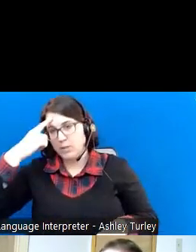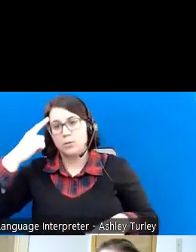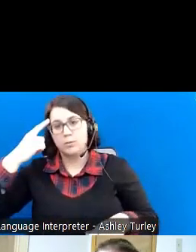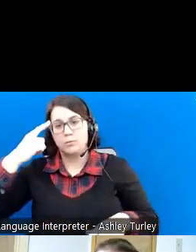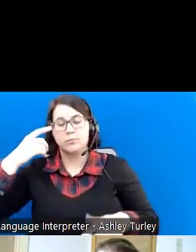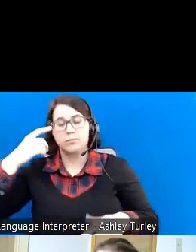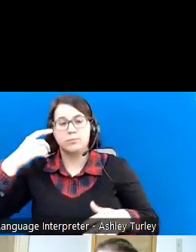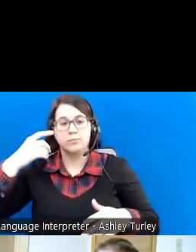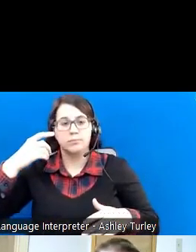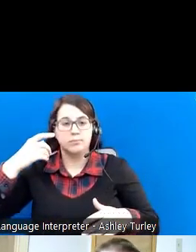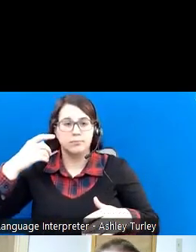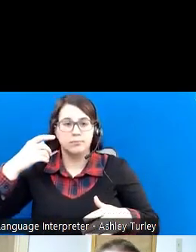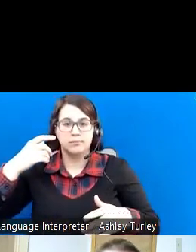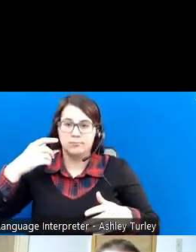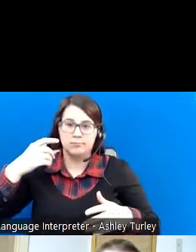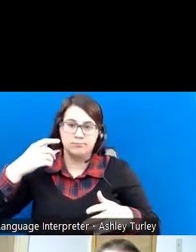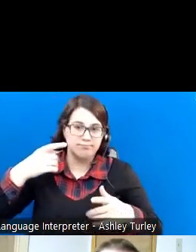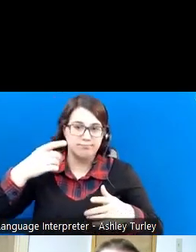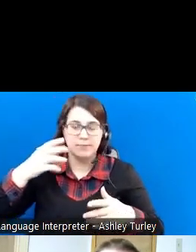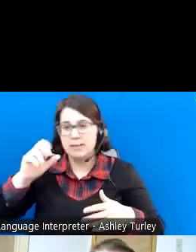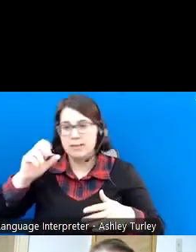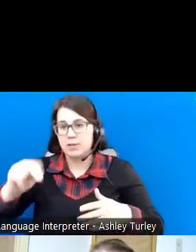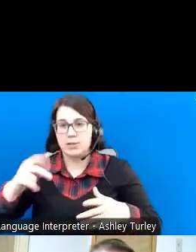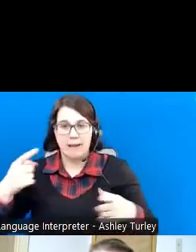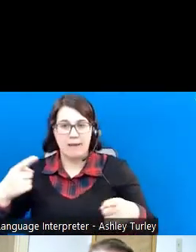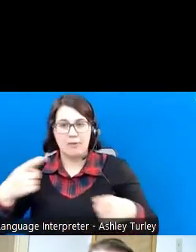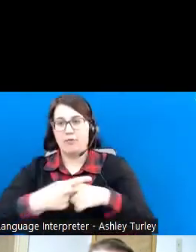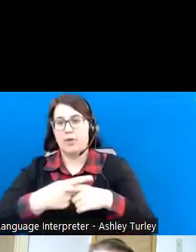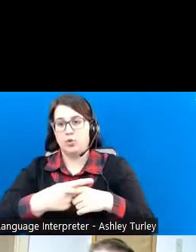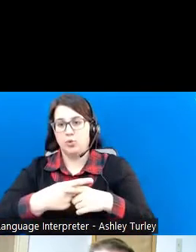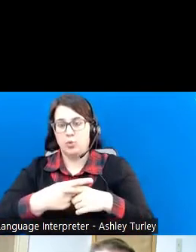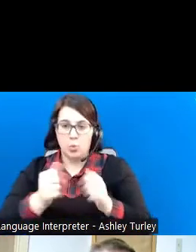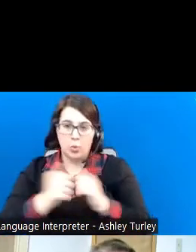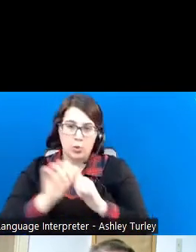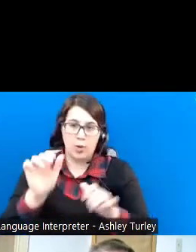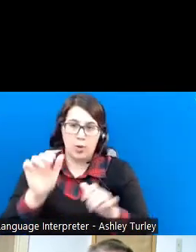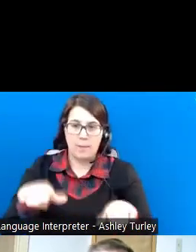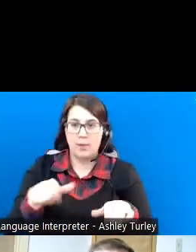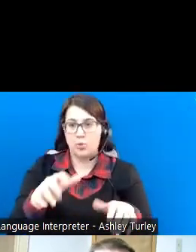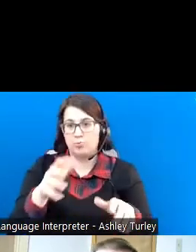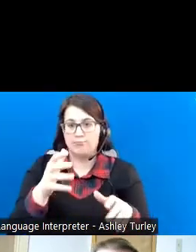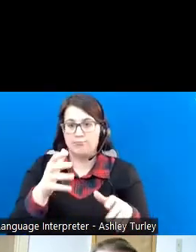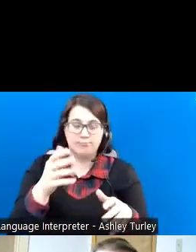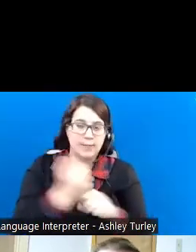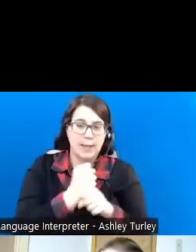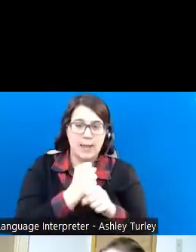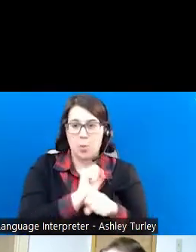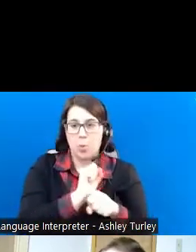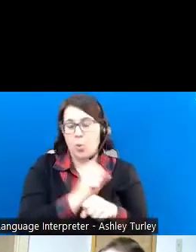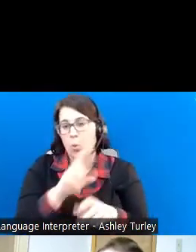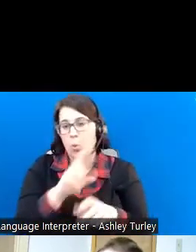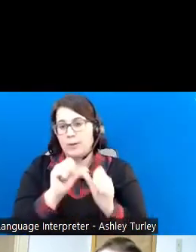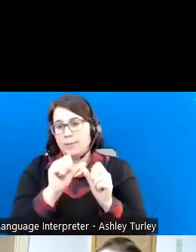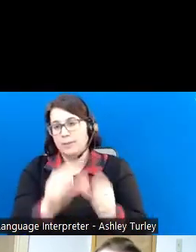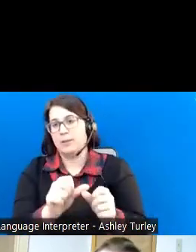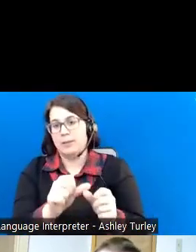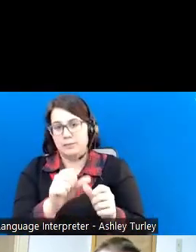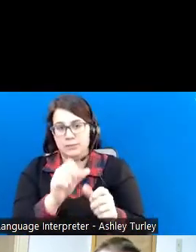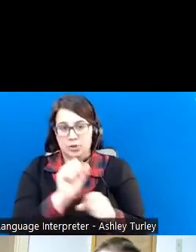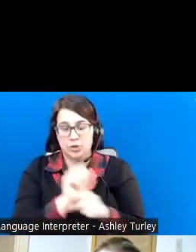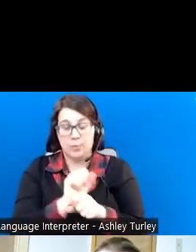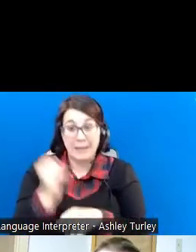ability to get or keep a job. I want to be clear, though, that you, if you're an individual that receives Social Security disability